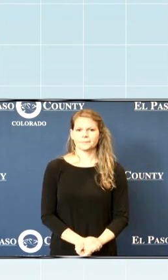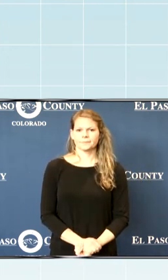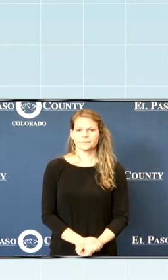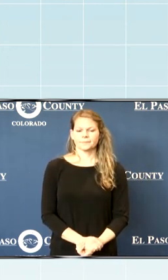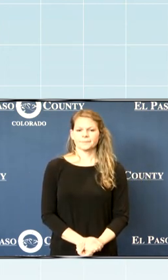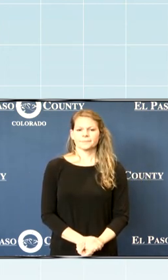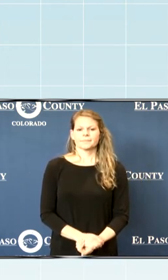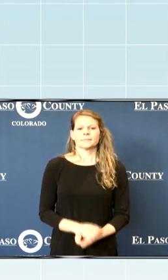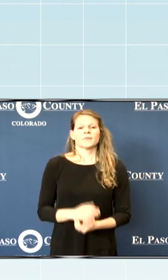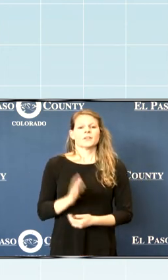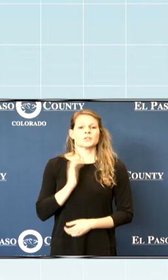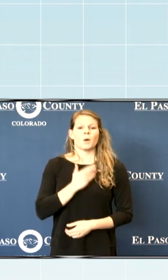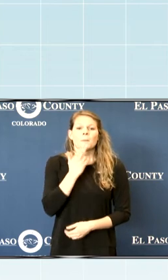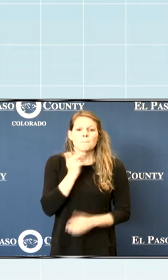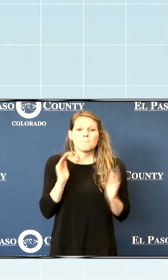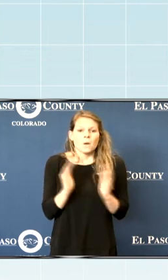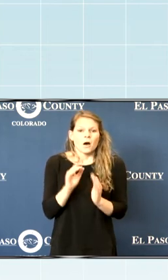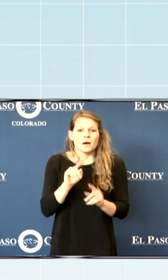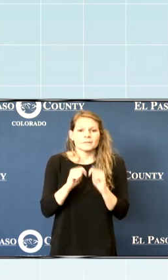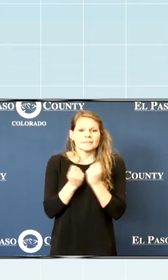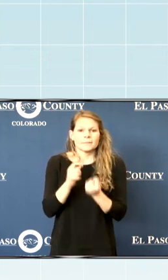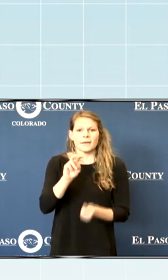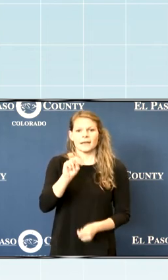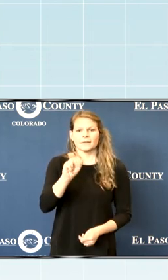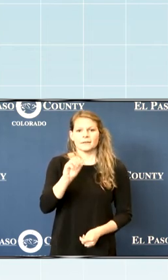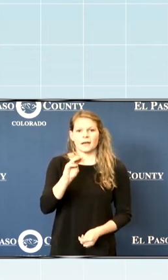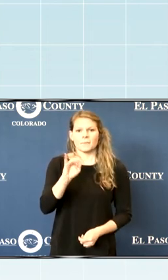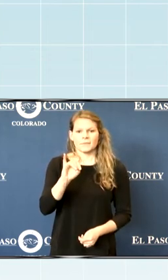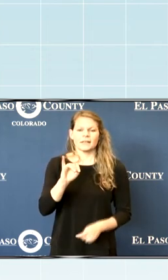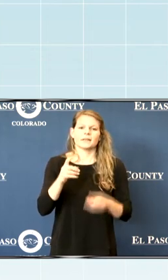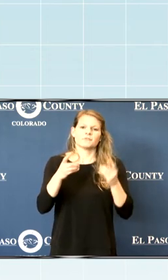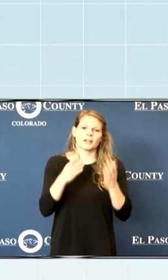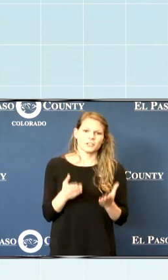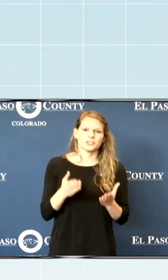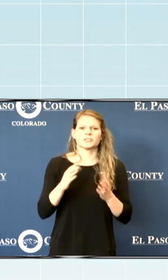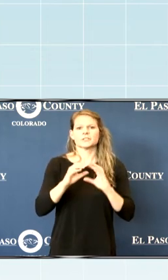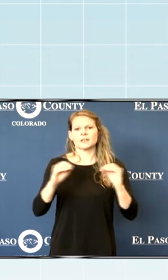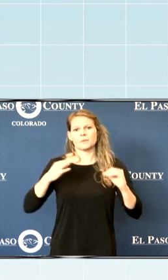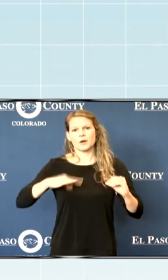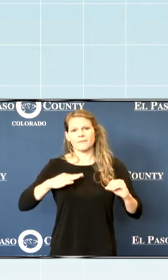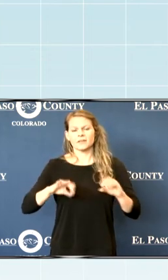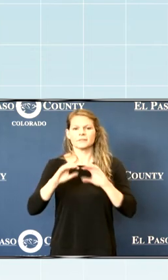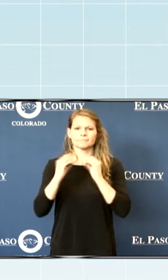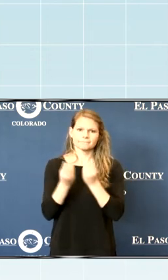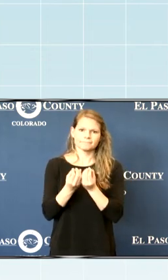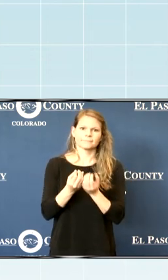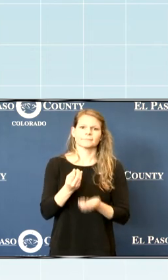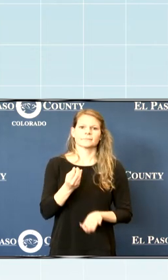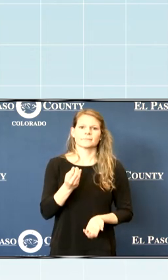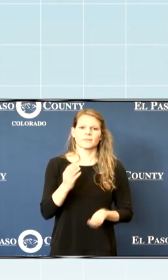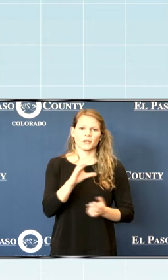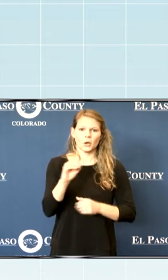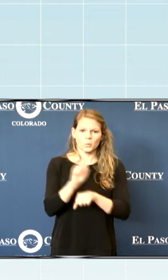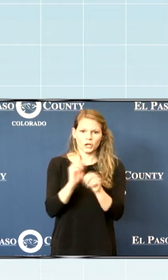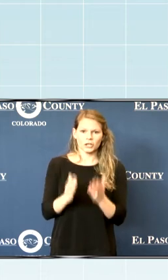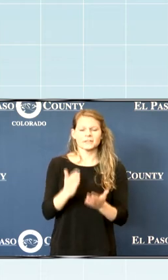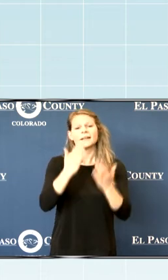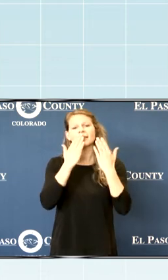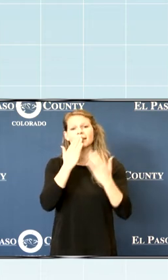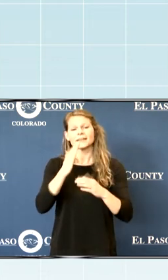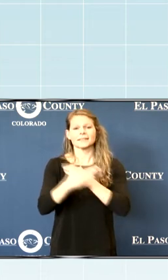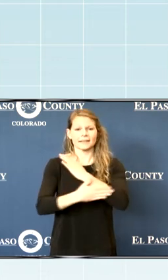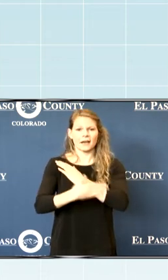small team at NAMI, our dedicated board of directors and our nonprofit partners and colleagues, I want to thank El Paso County for being